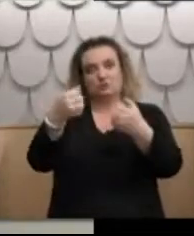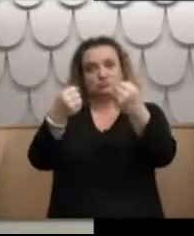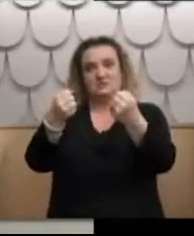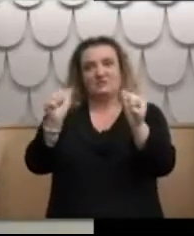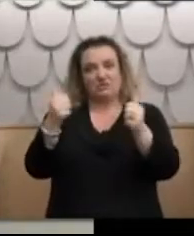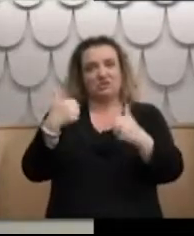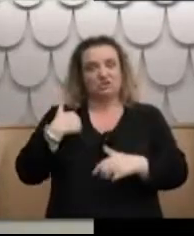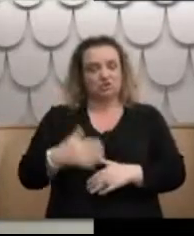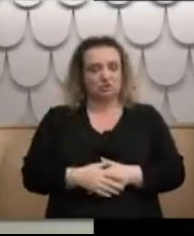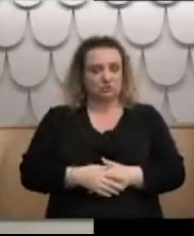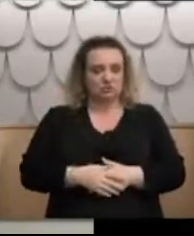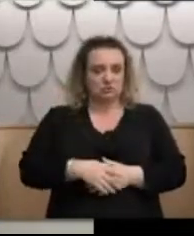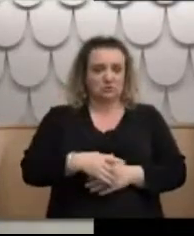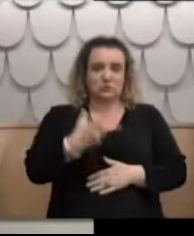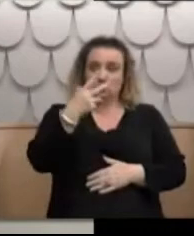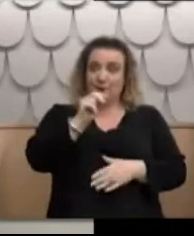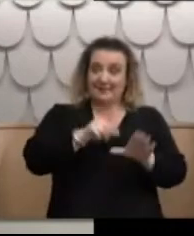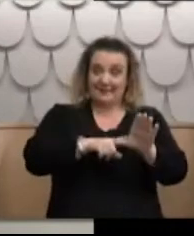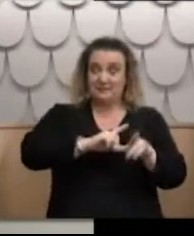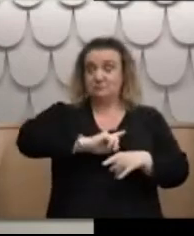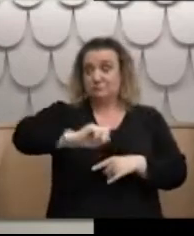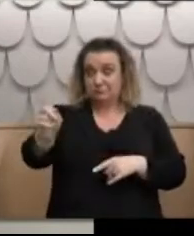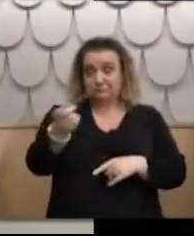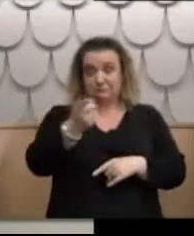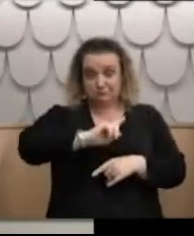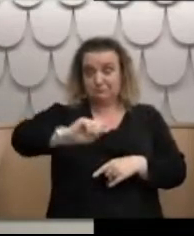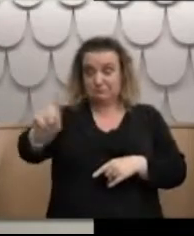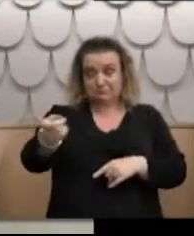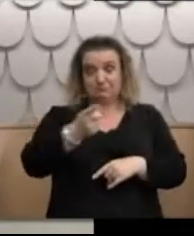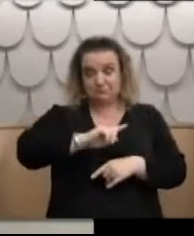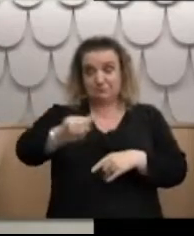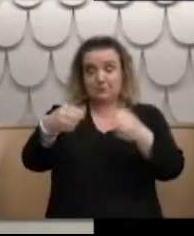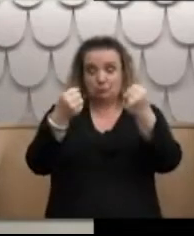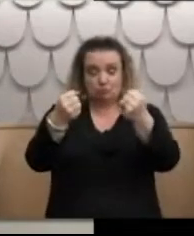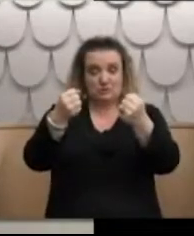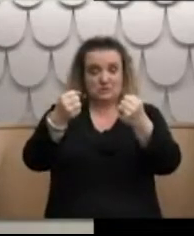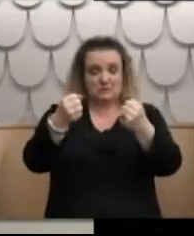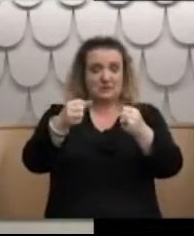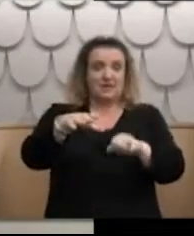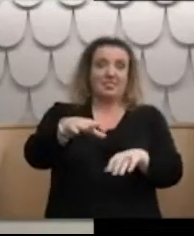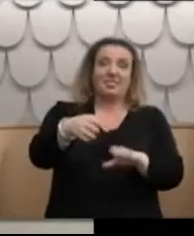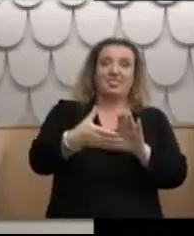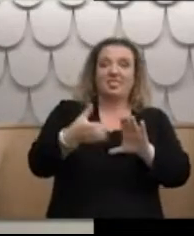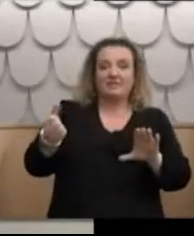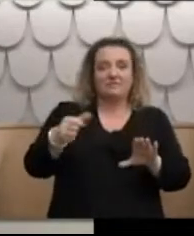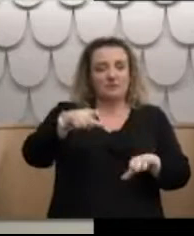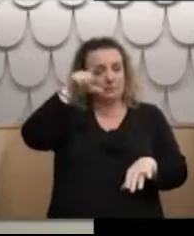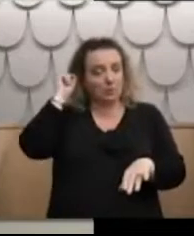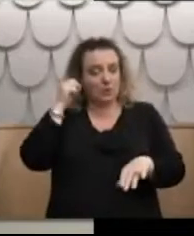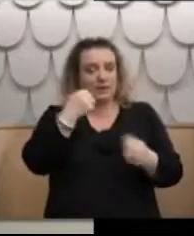was in and out of prison for the next 20 minutes for offences like theft, burglary and driving